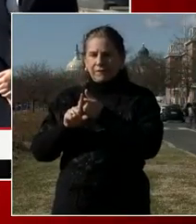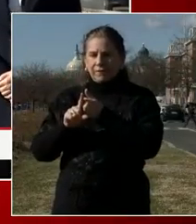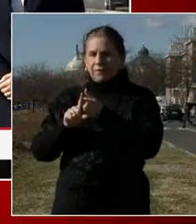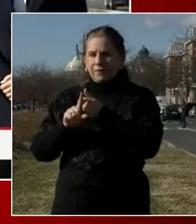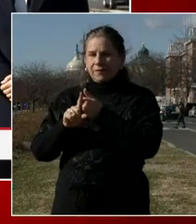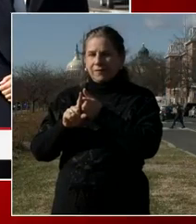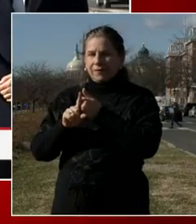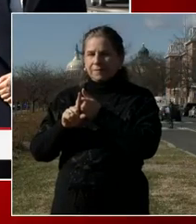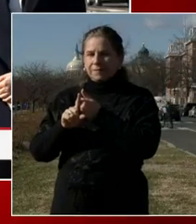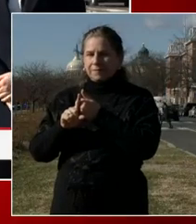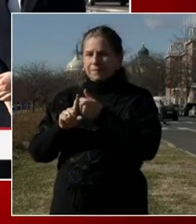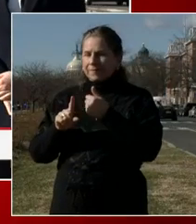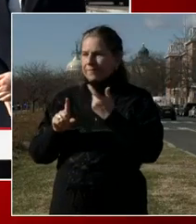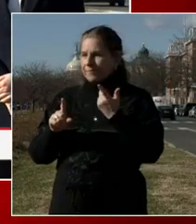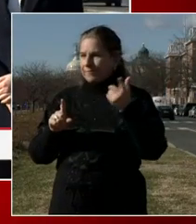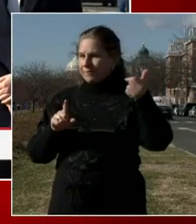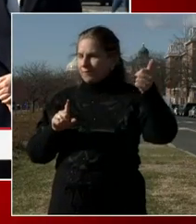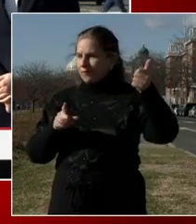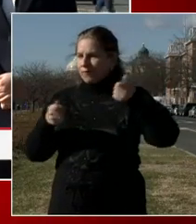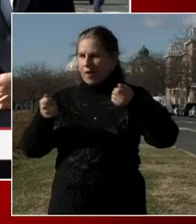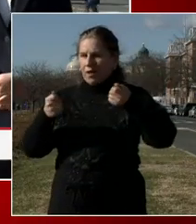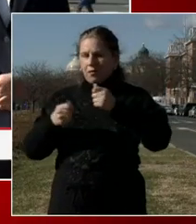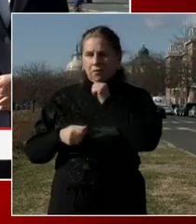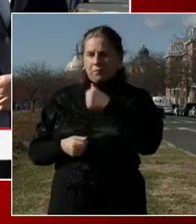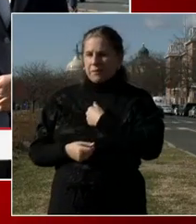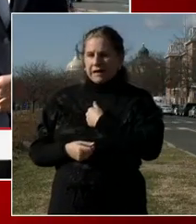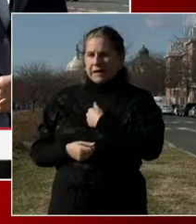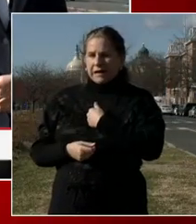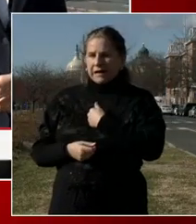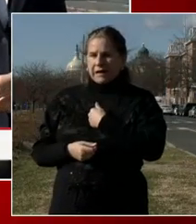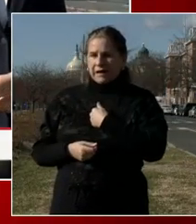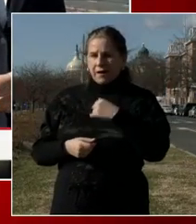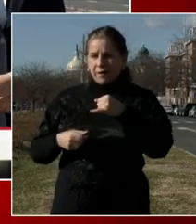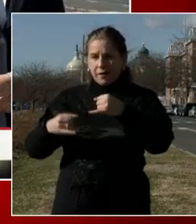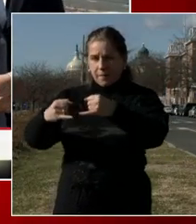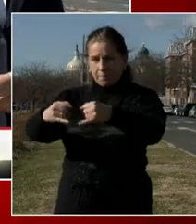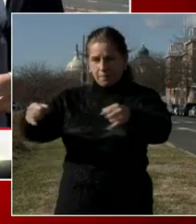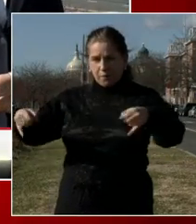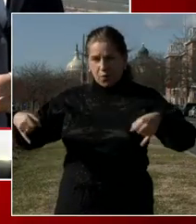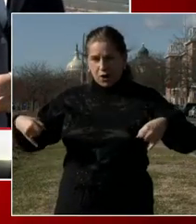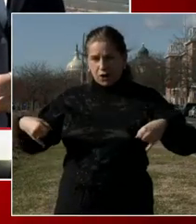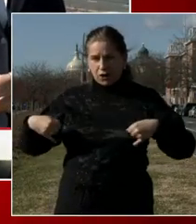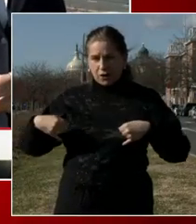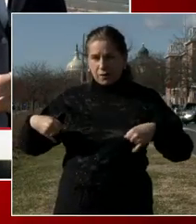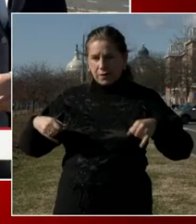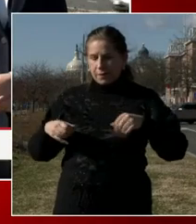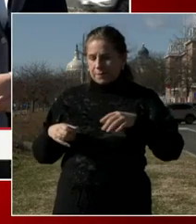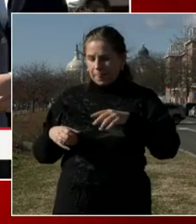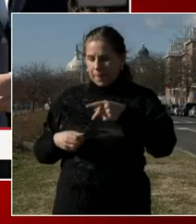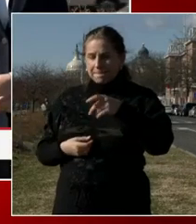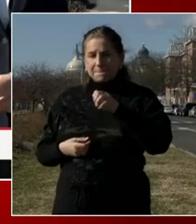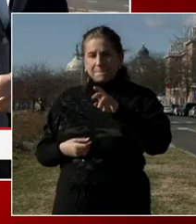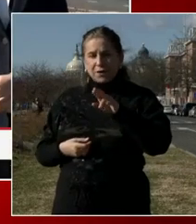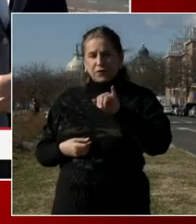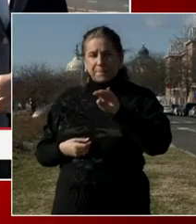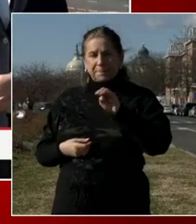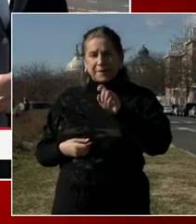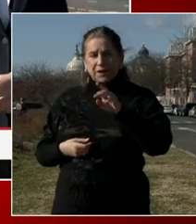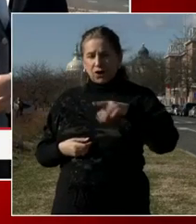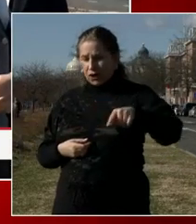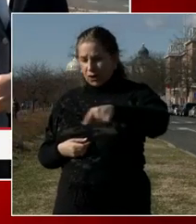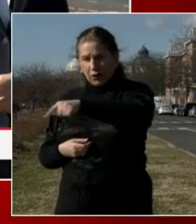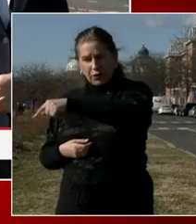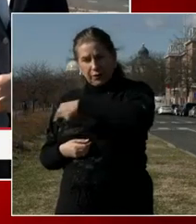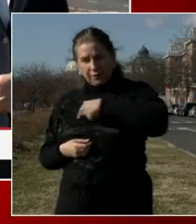by them. And then the perimeter as well, as you mentioned, it's a huge perimeter, obviously. So there's MPD, federal law